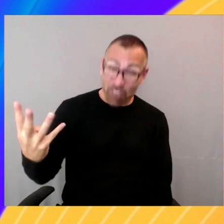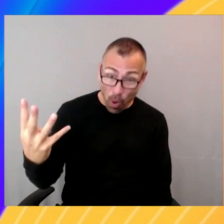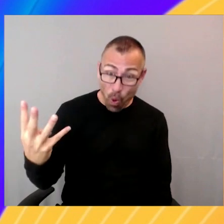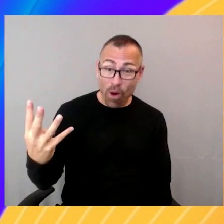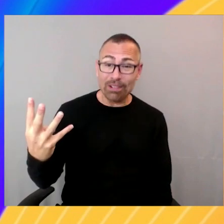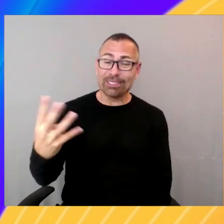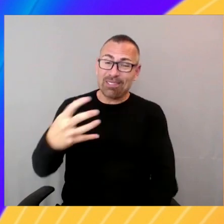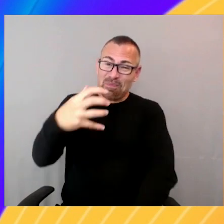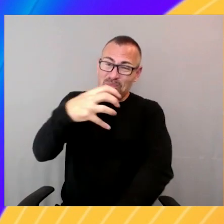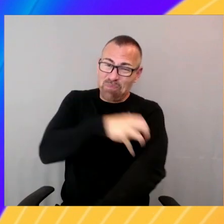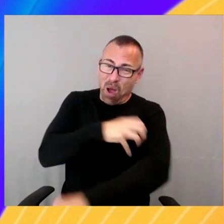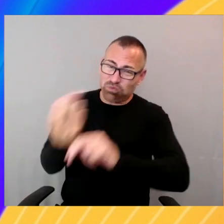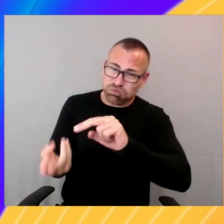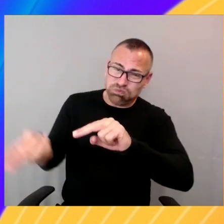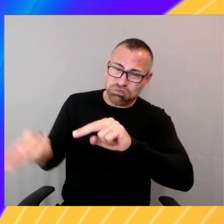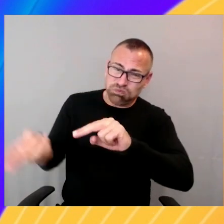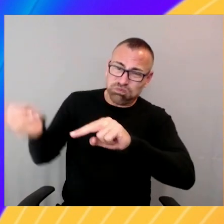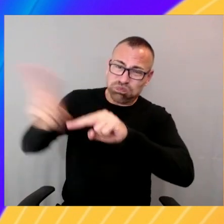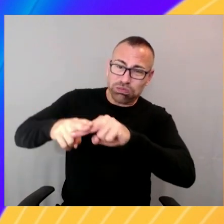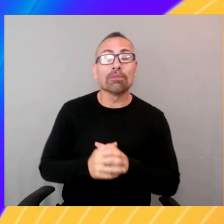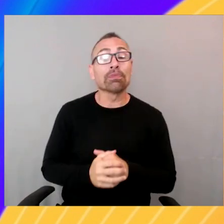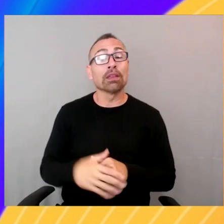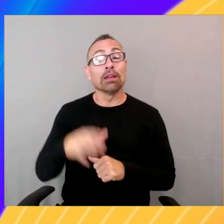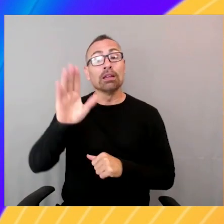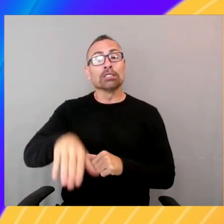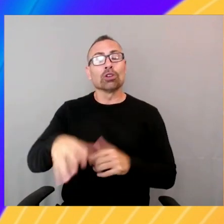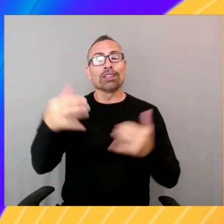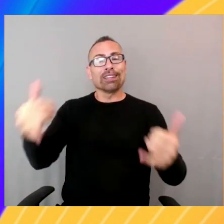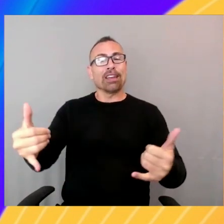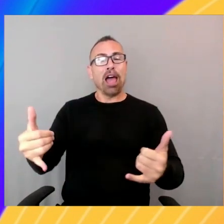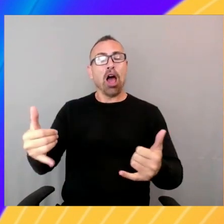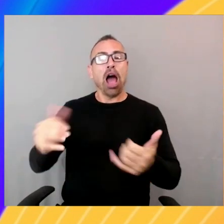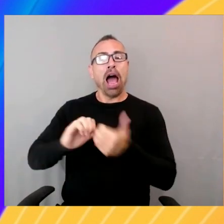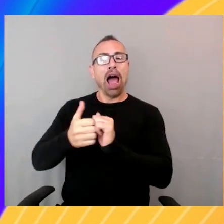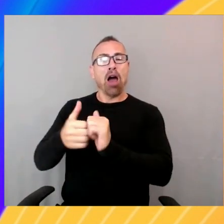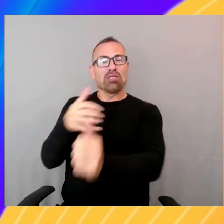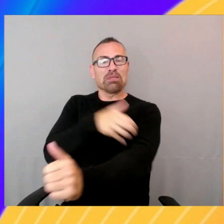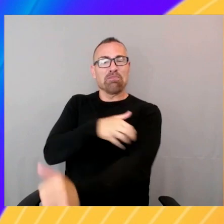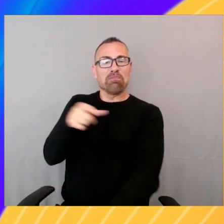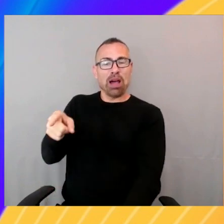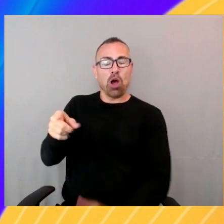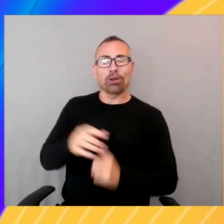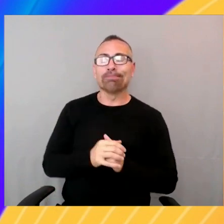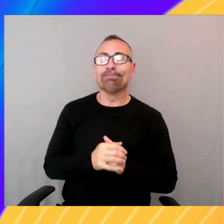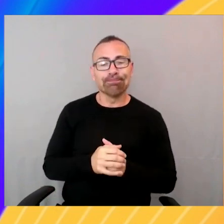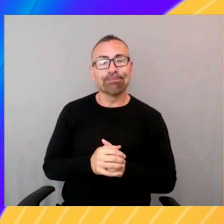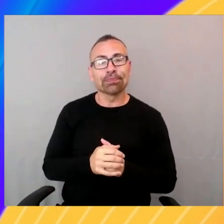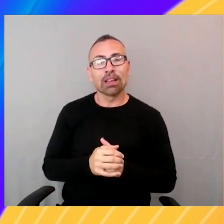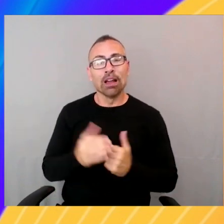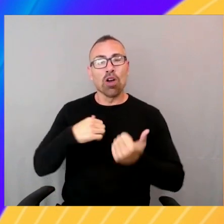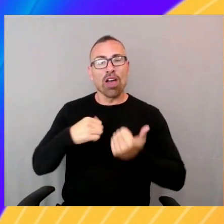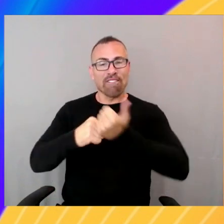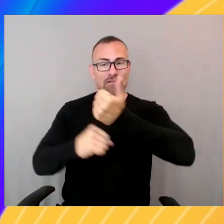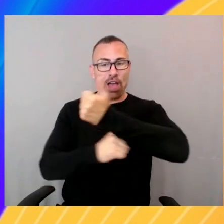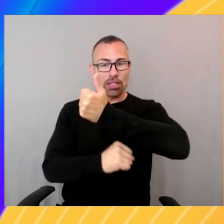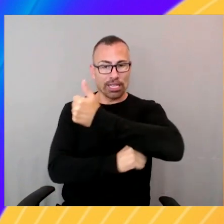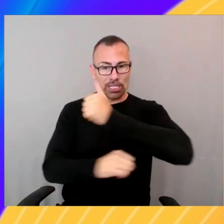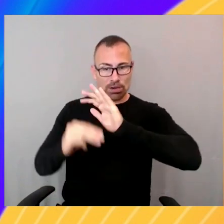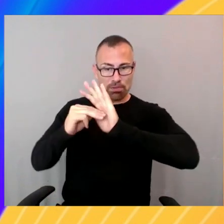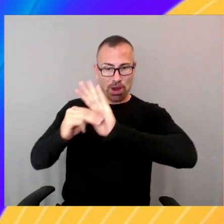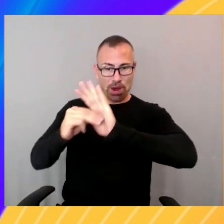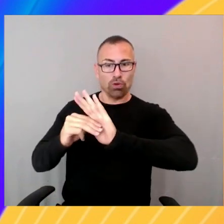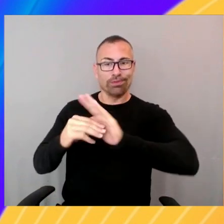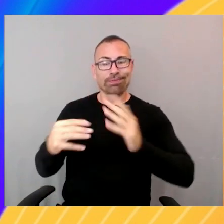So going back to what's powering generative AI, right? So the underlying concept is that there is a foundation model. Okay. Which is nothing but